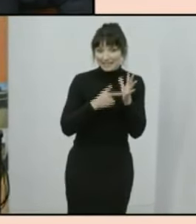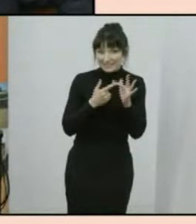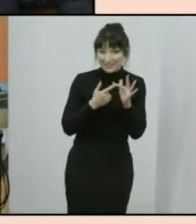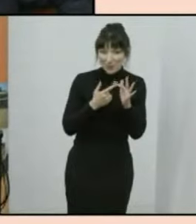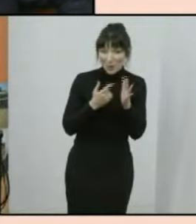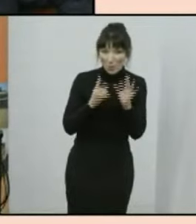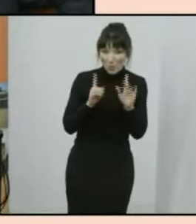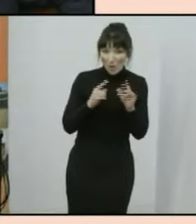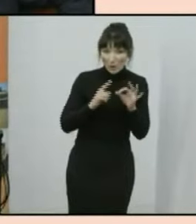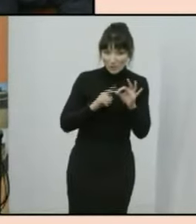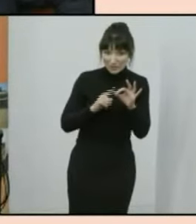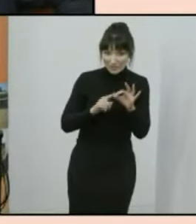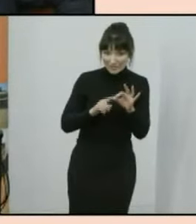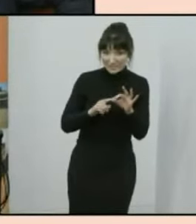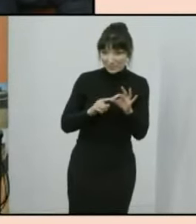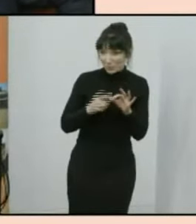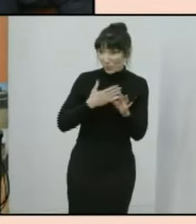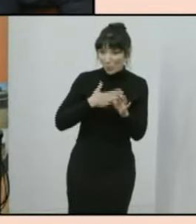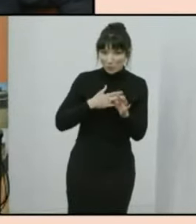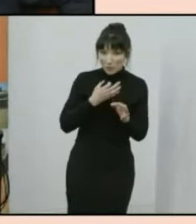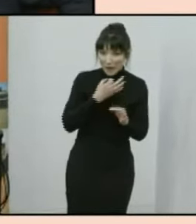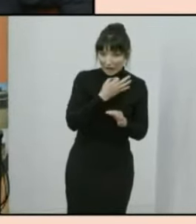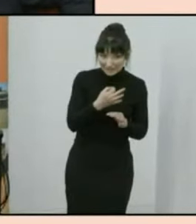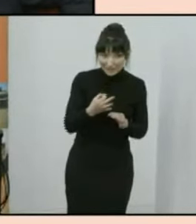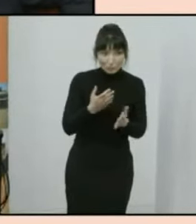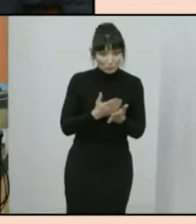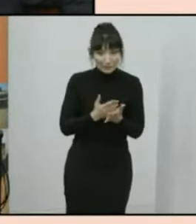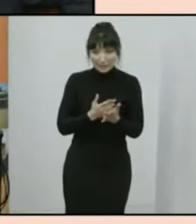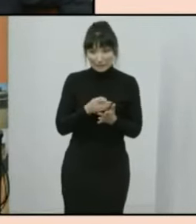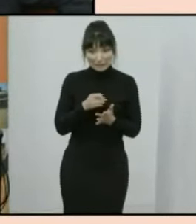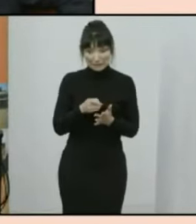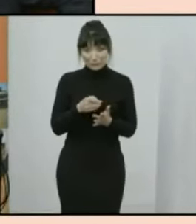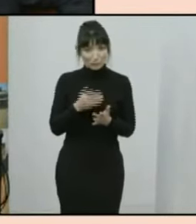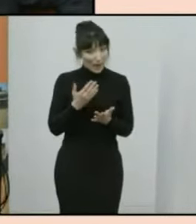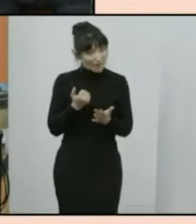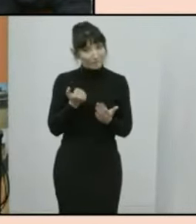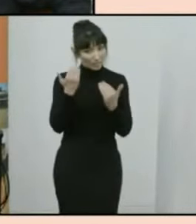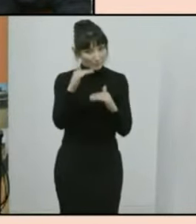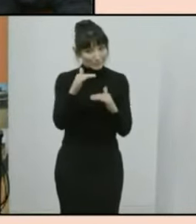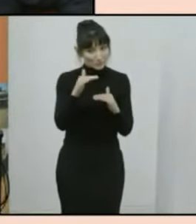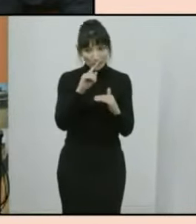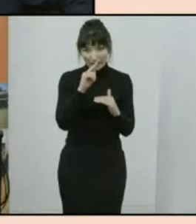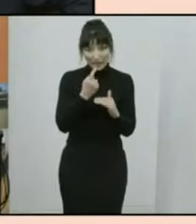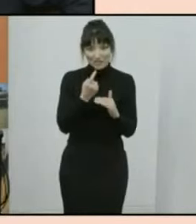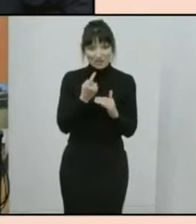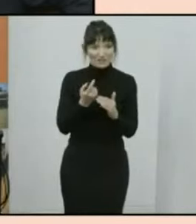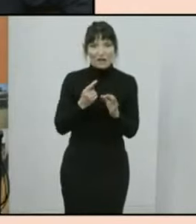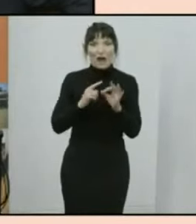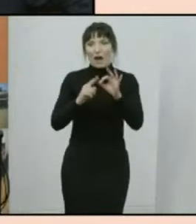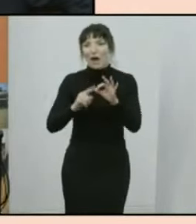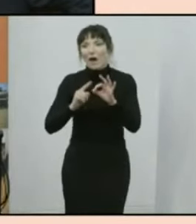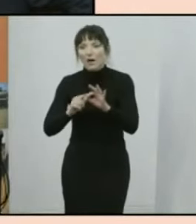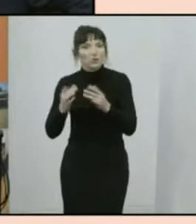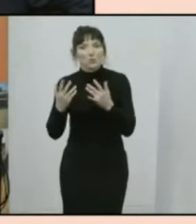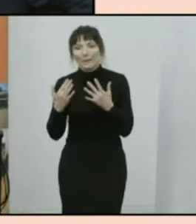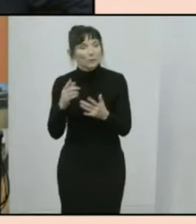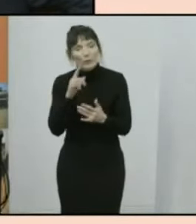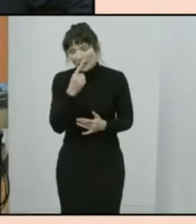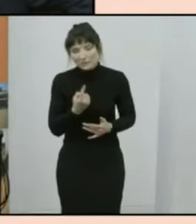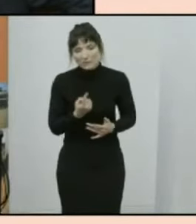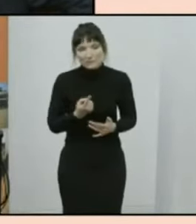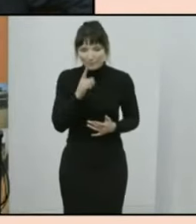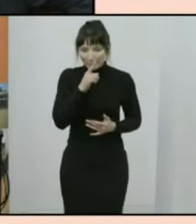because we are asking the whole country to fill in these forms so there is a limit to the number of questions that people are going to be happy to answer